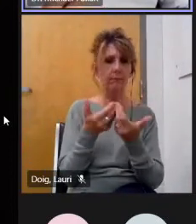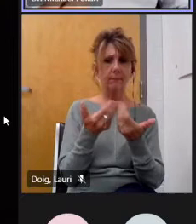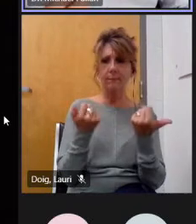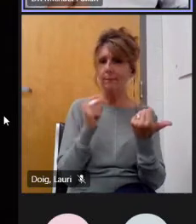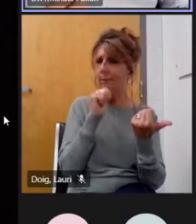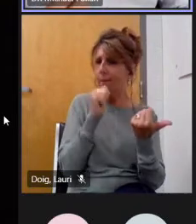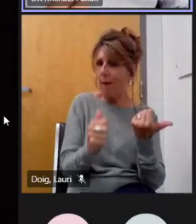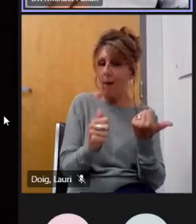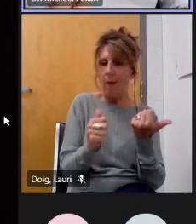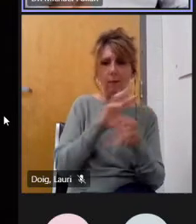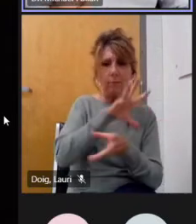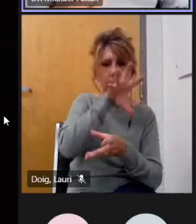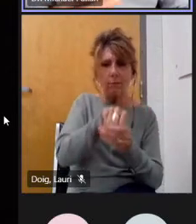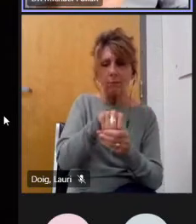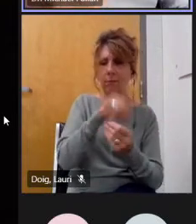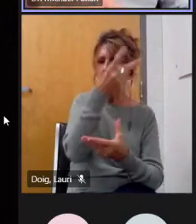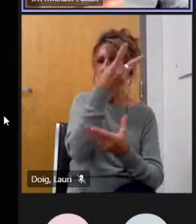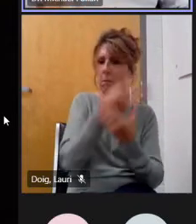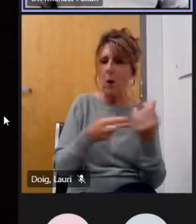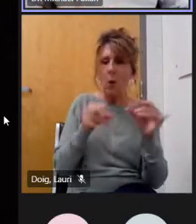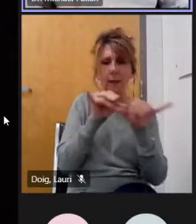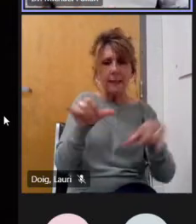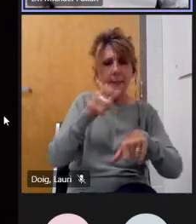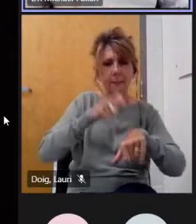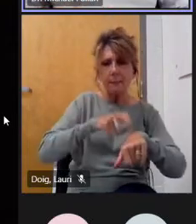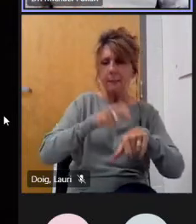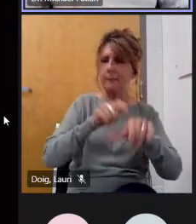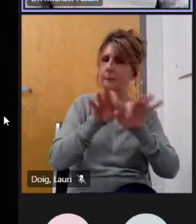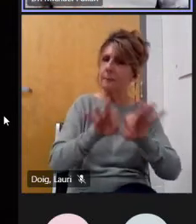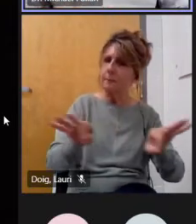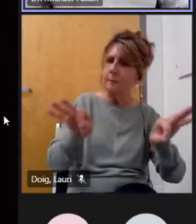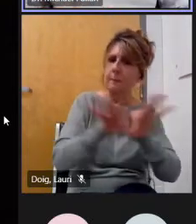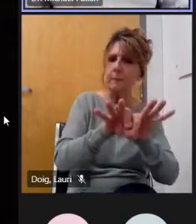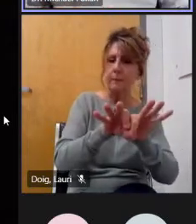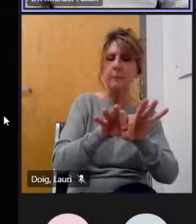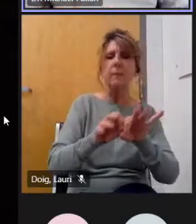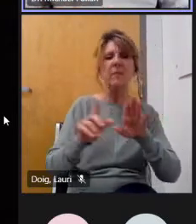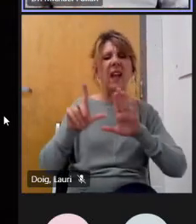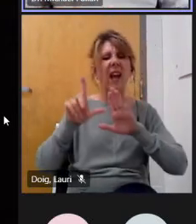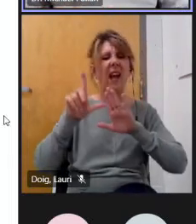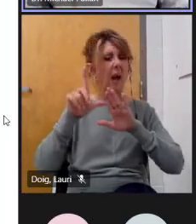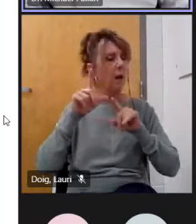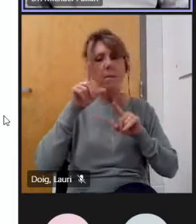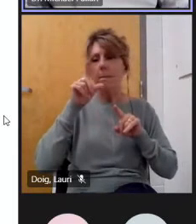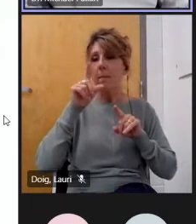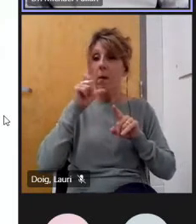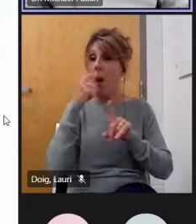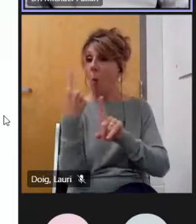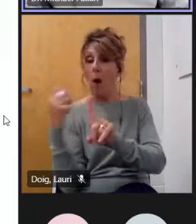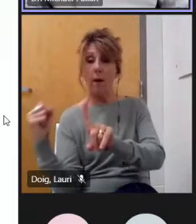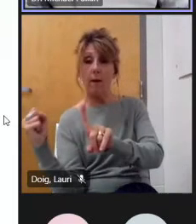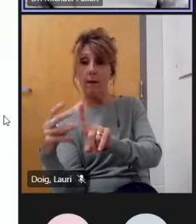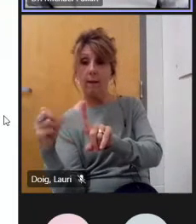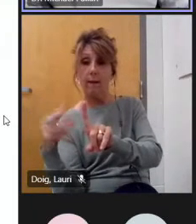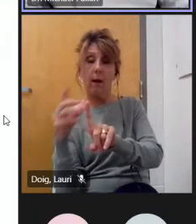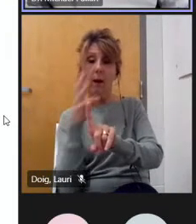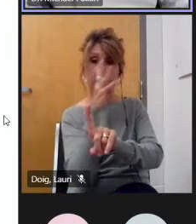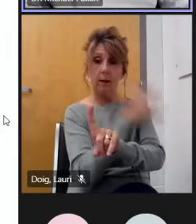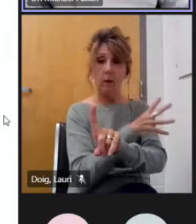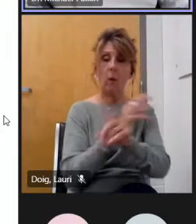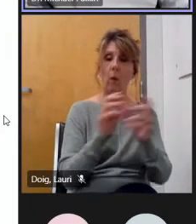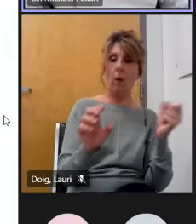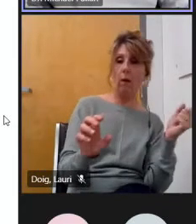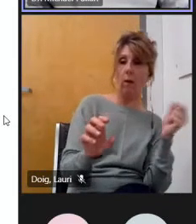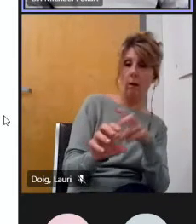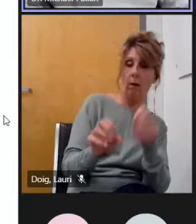the other you shouldn't do one without the other and so we can talk about that afterwards uh the uh this this slide looks a bit clunky